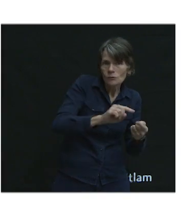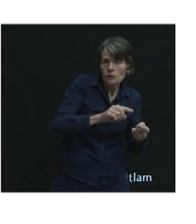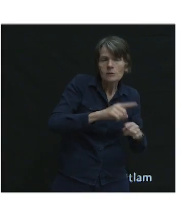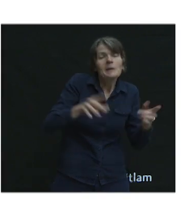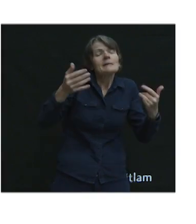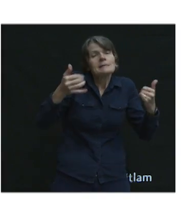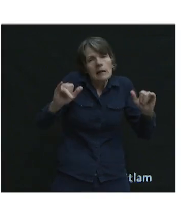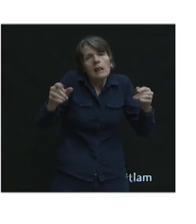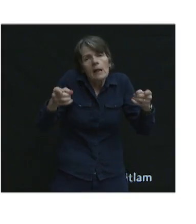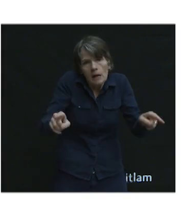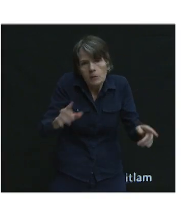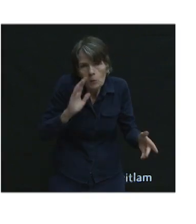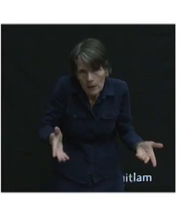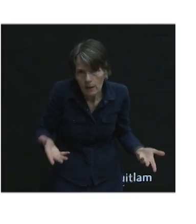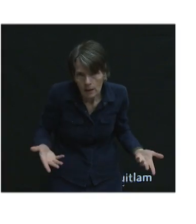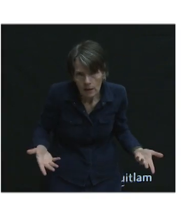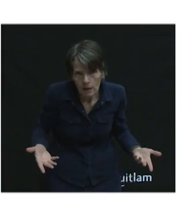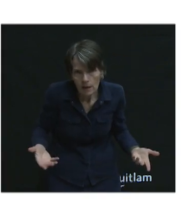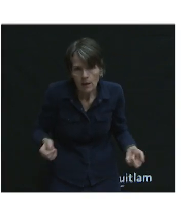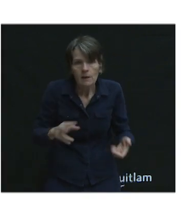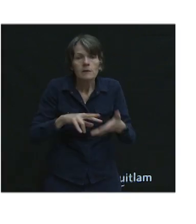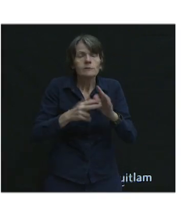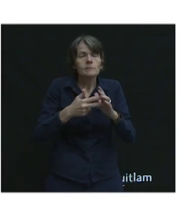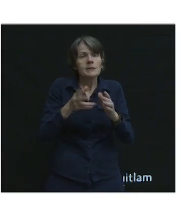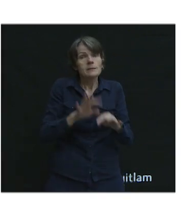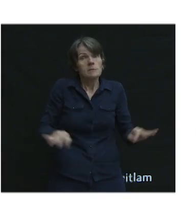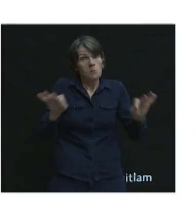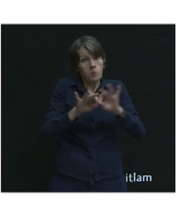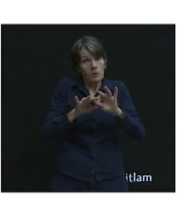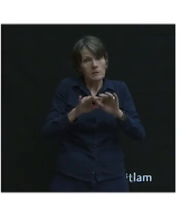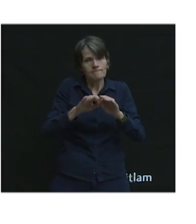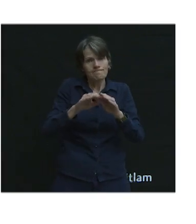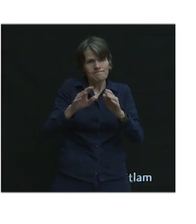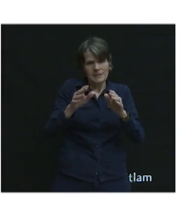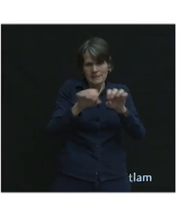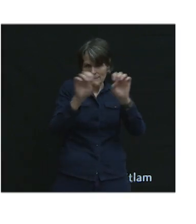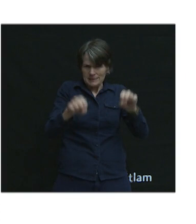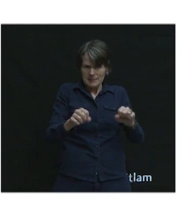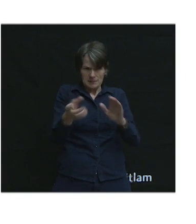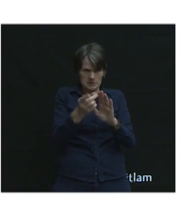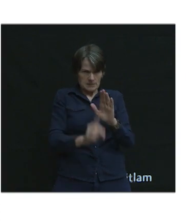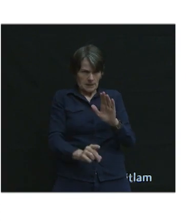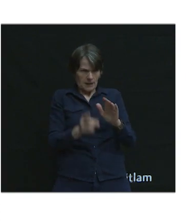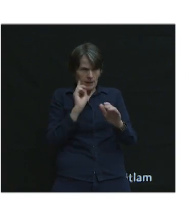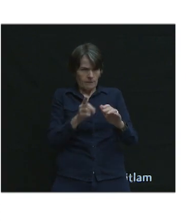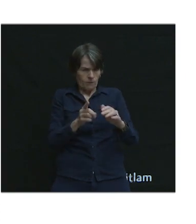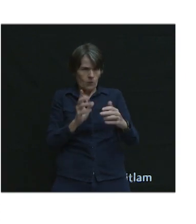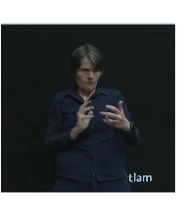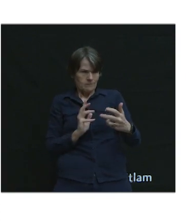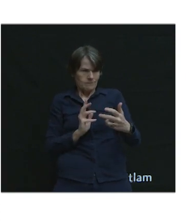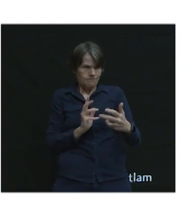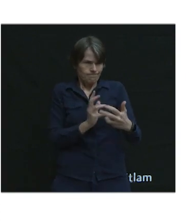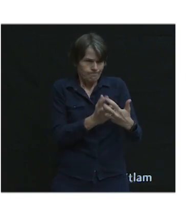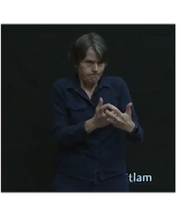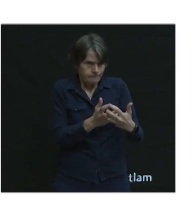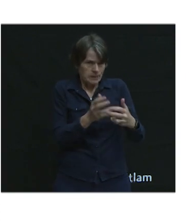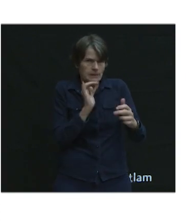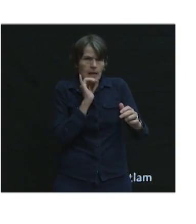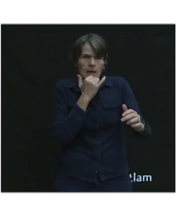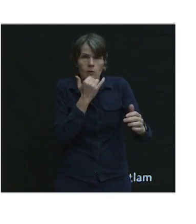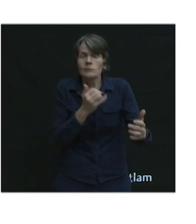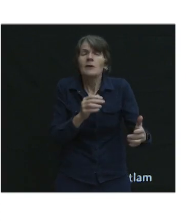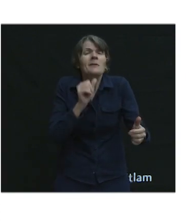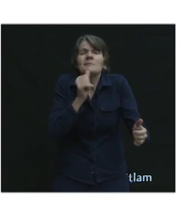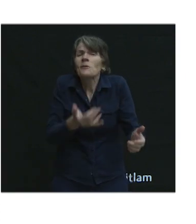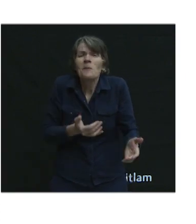still would be there. And so again, we have to make sure that we design our transportation system to accommodate these errors that are unintentional, the ones that we